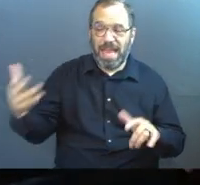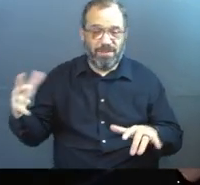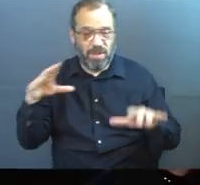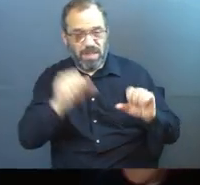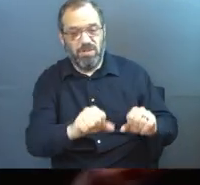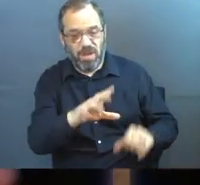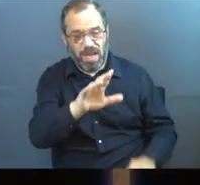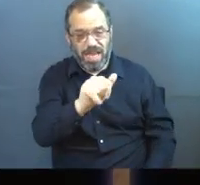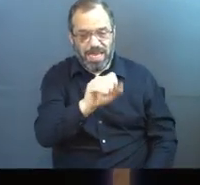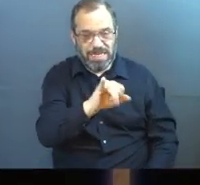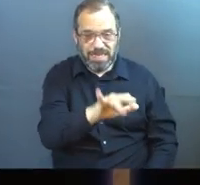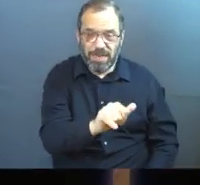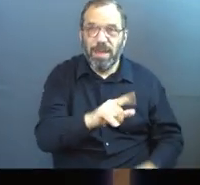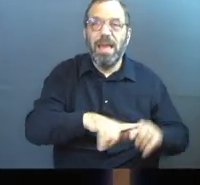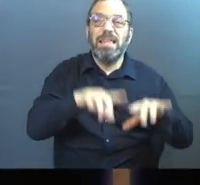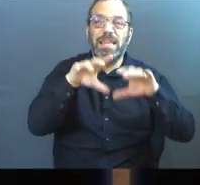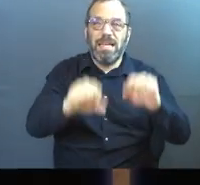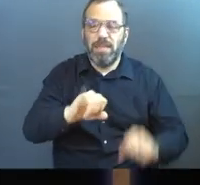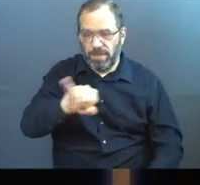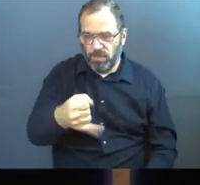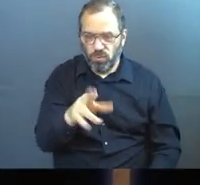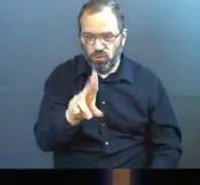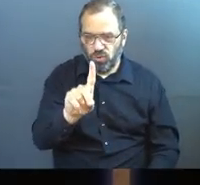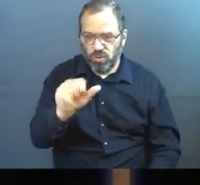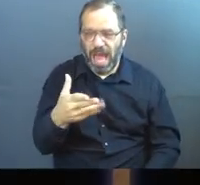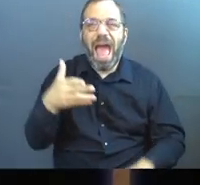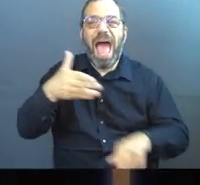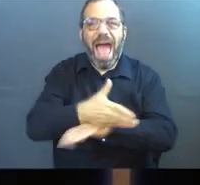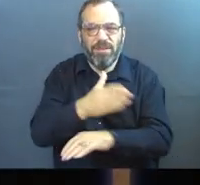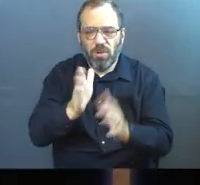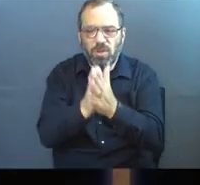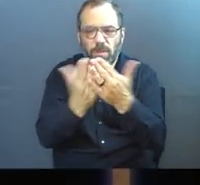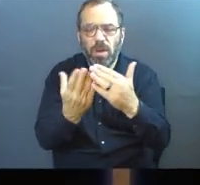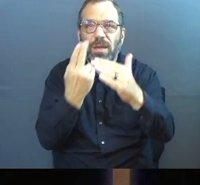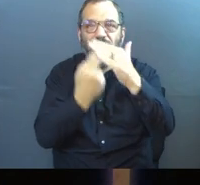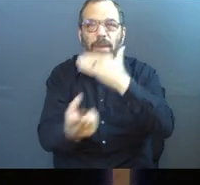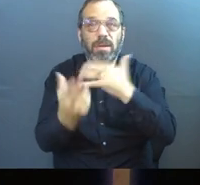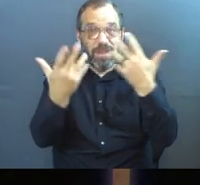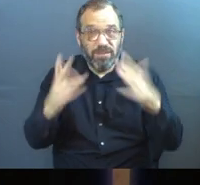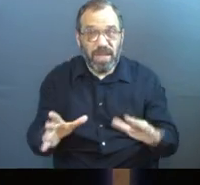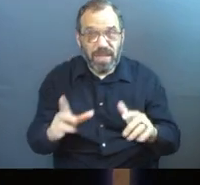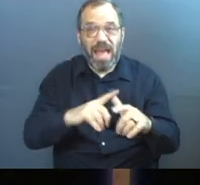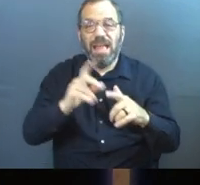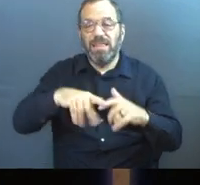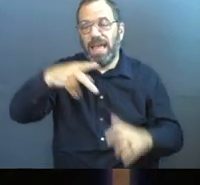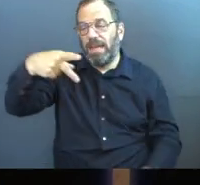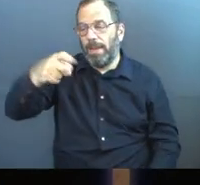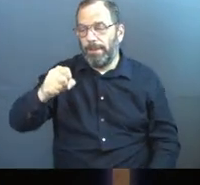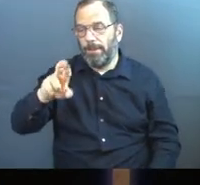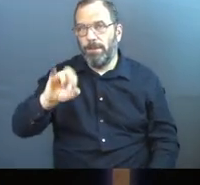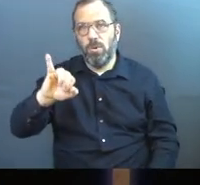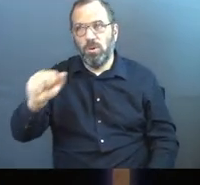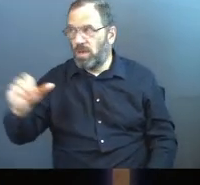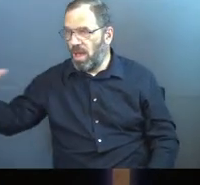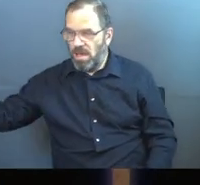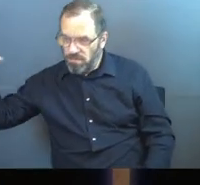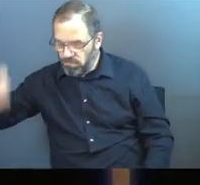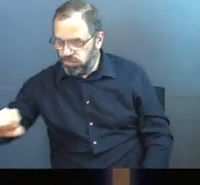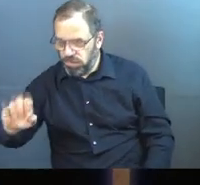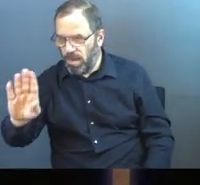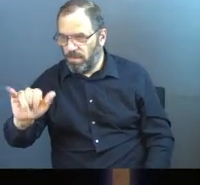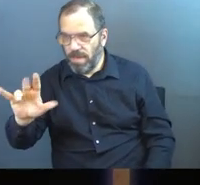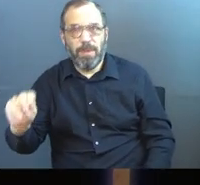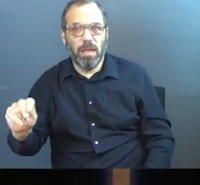judged Assyria, then they came and they took over Judah, which happens after the book of Habakkuk is over. Then Persia comes along and they judge